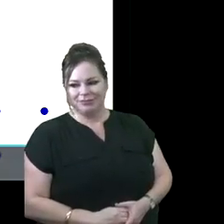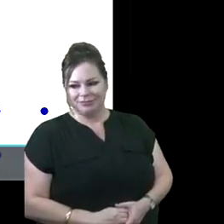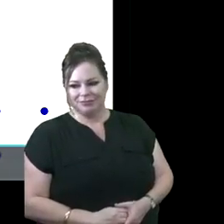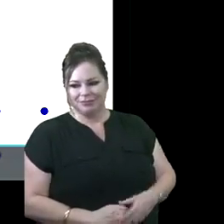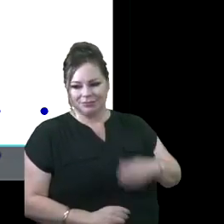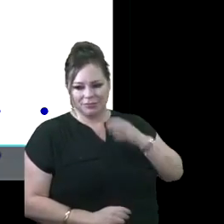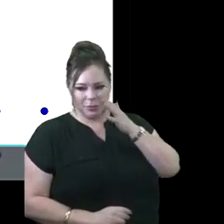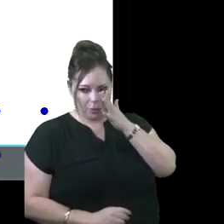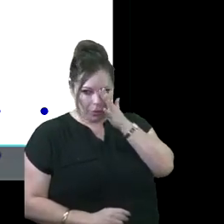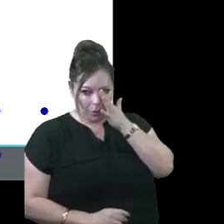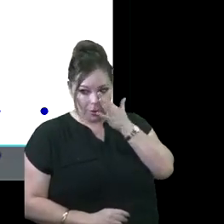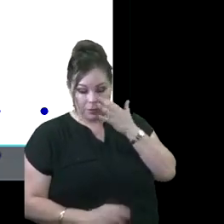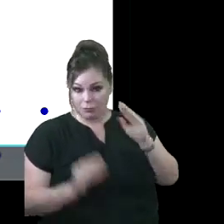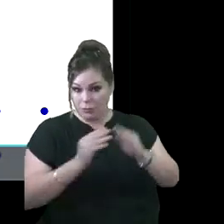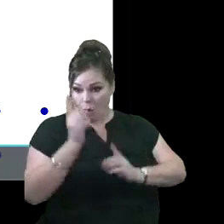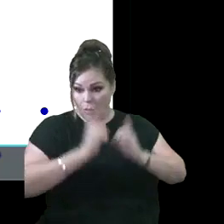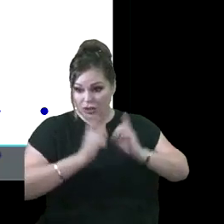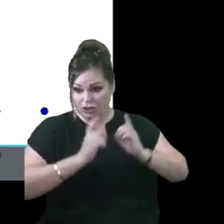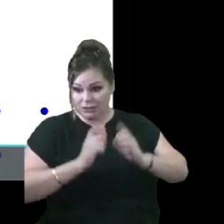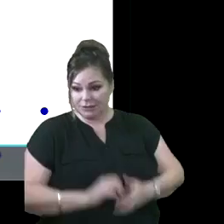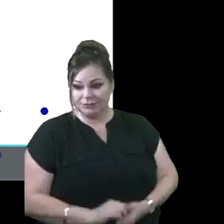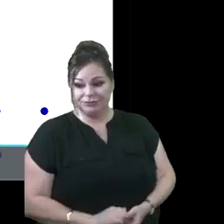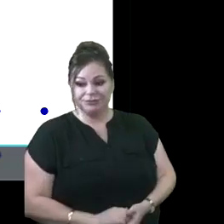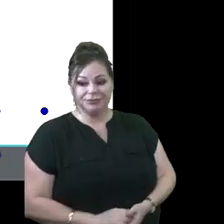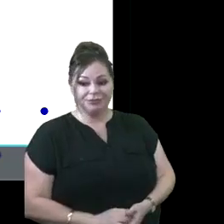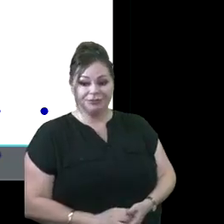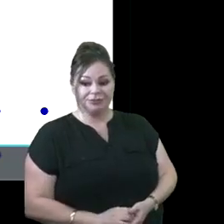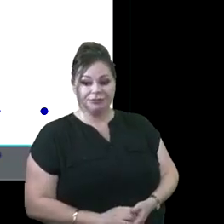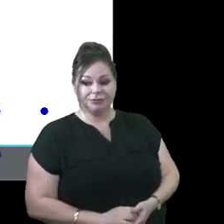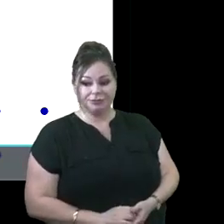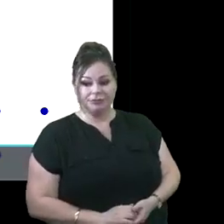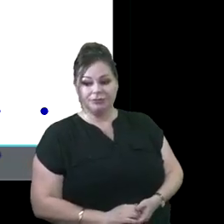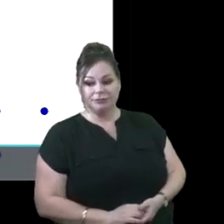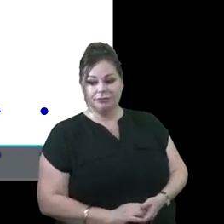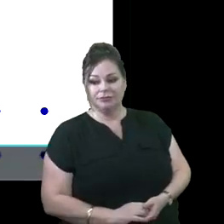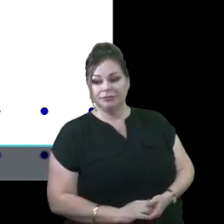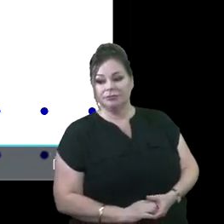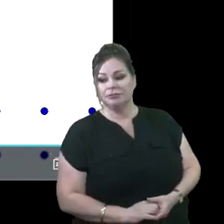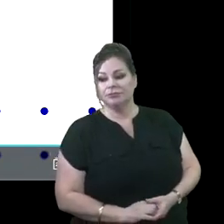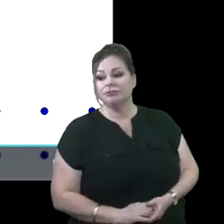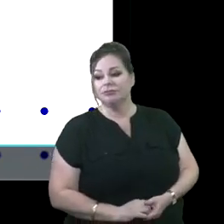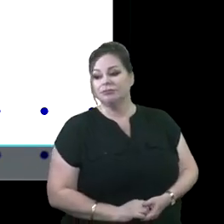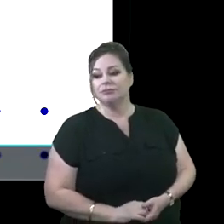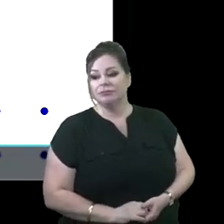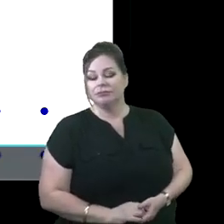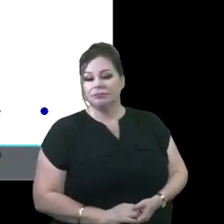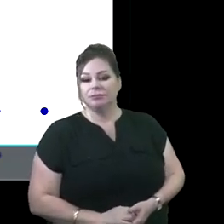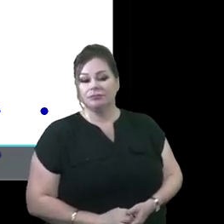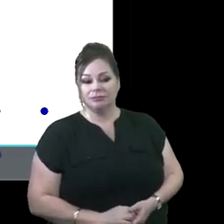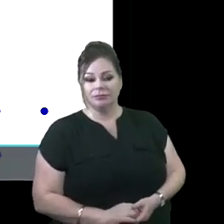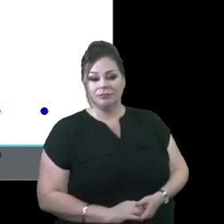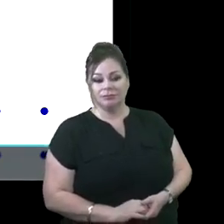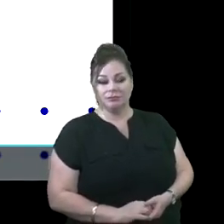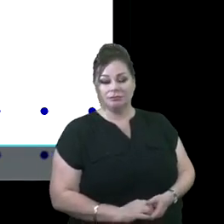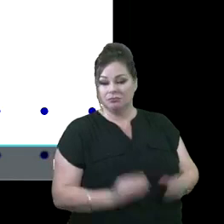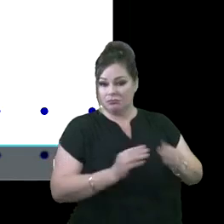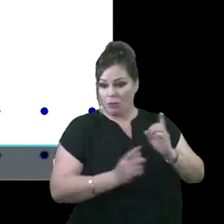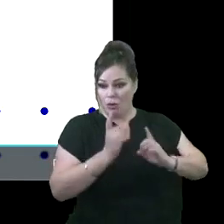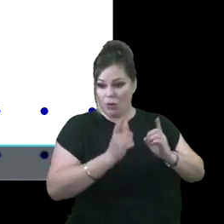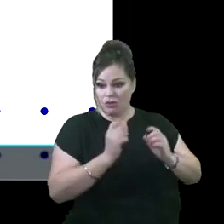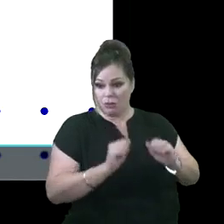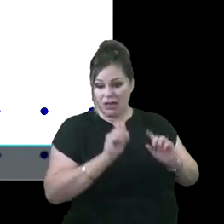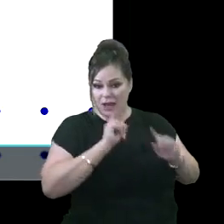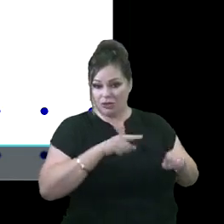And I'm not sure if there are any questions that are lingering out there, but if they are, if you'd like to raise the question so that we can provide